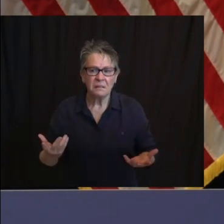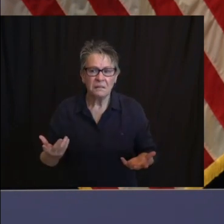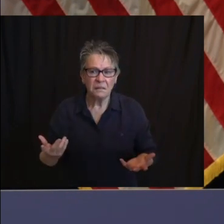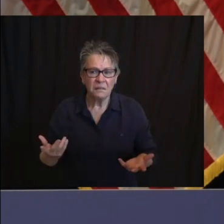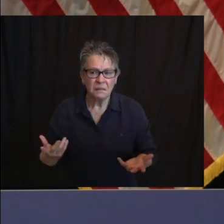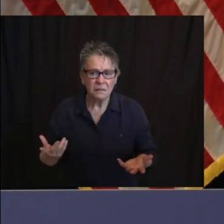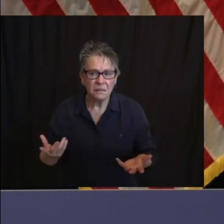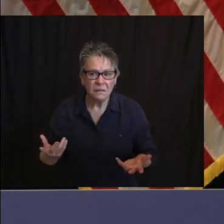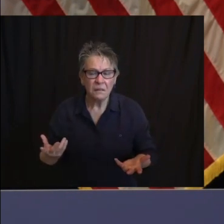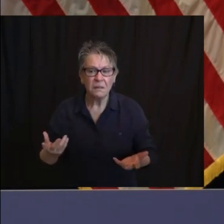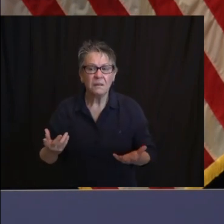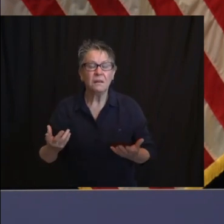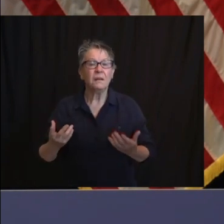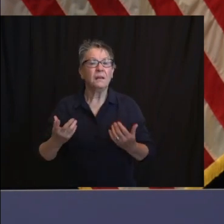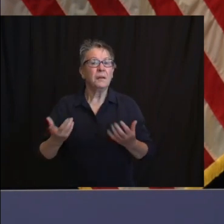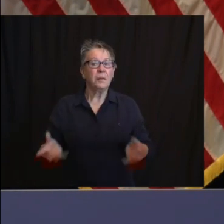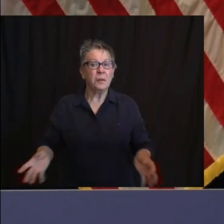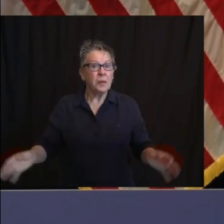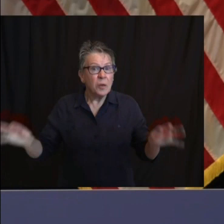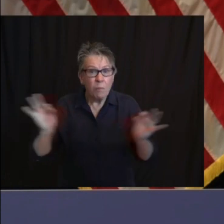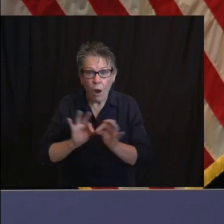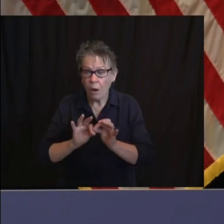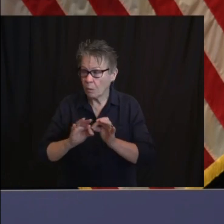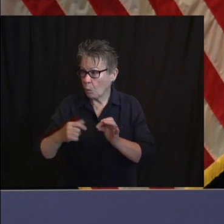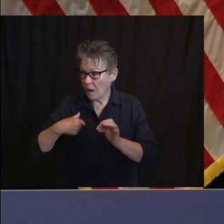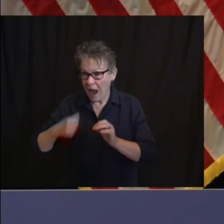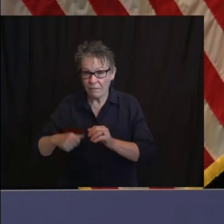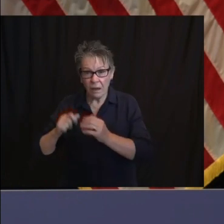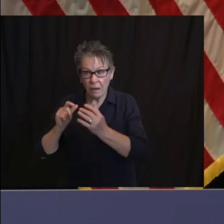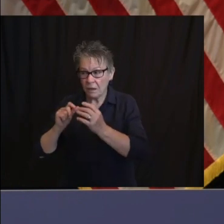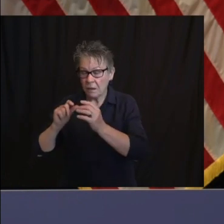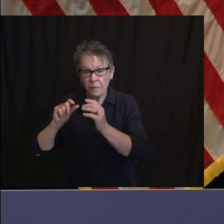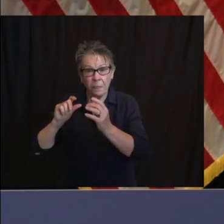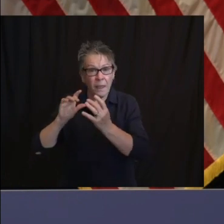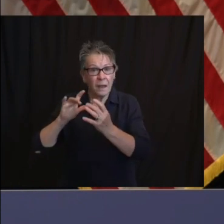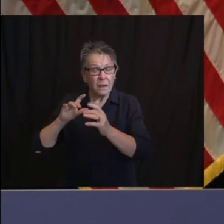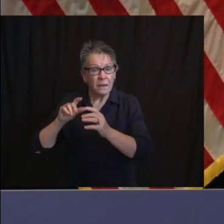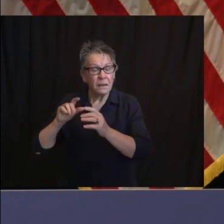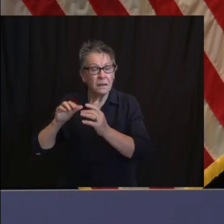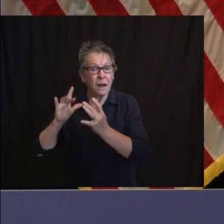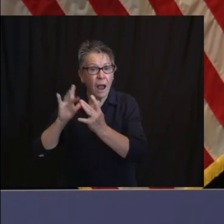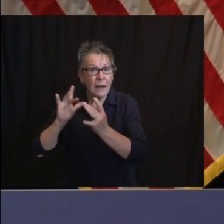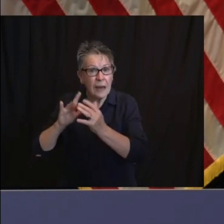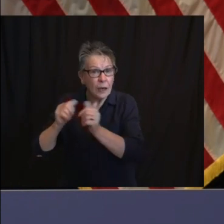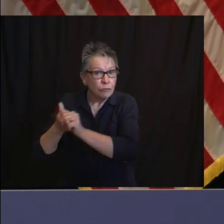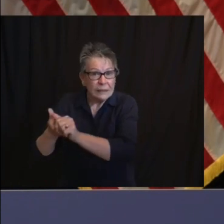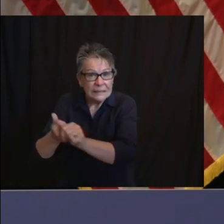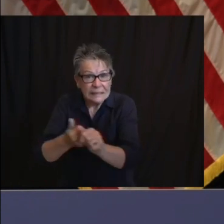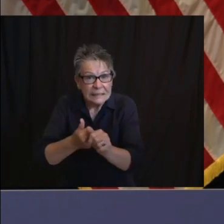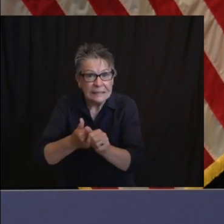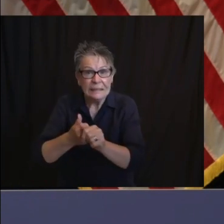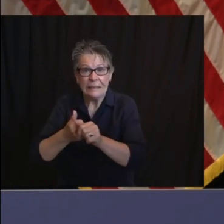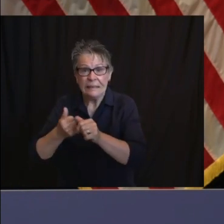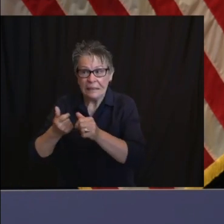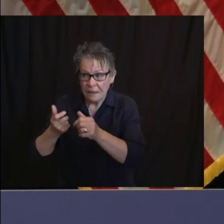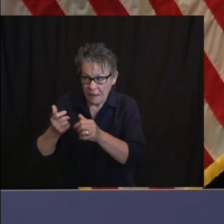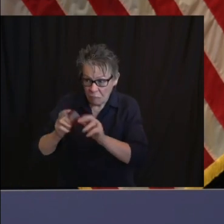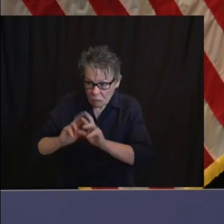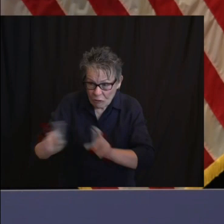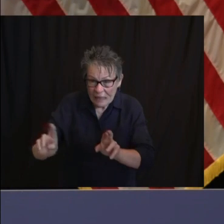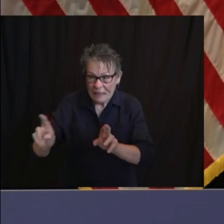basically put a wall around it? And the answer is, we believe by June 15th, the answer is going to be affirmatively and